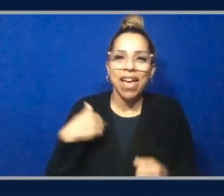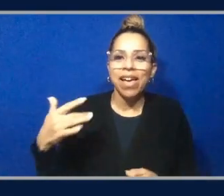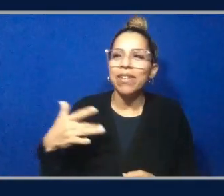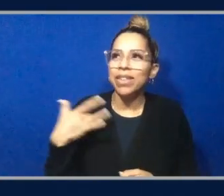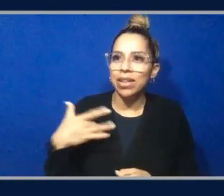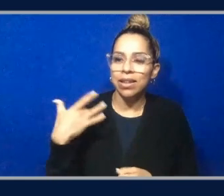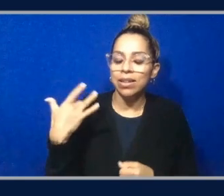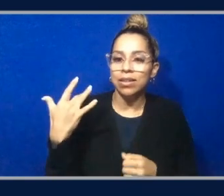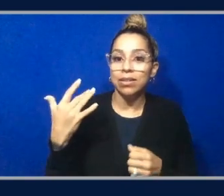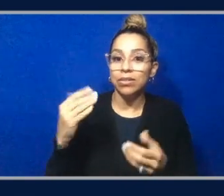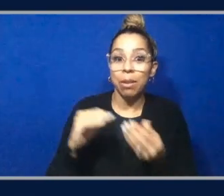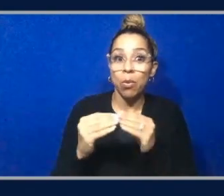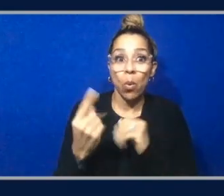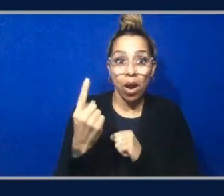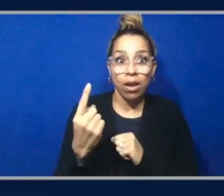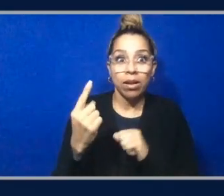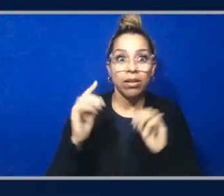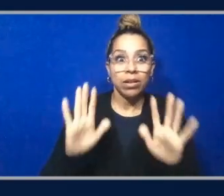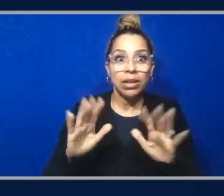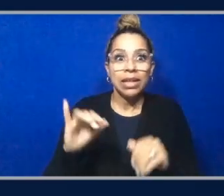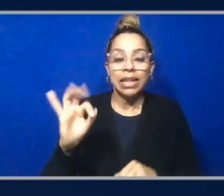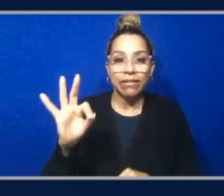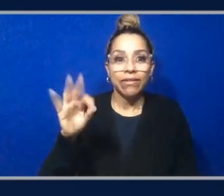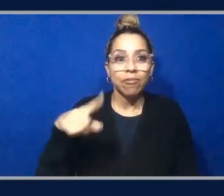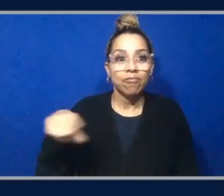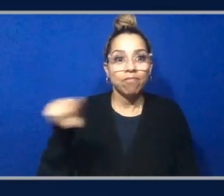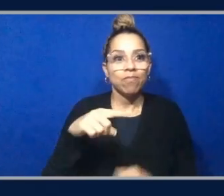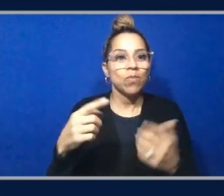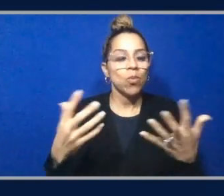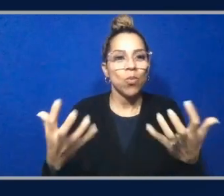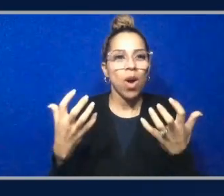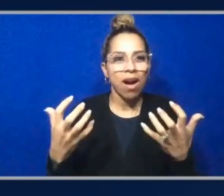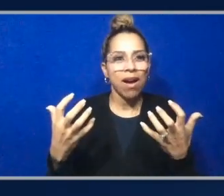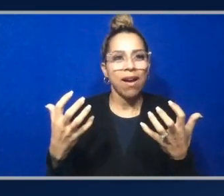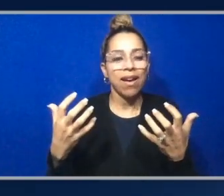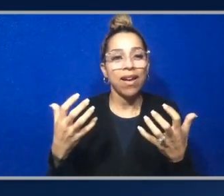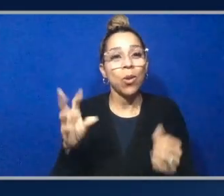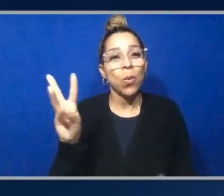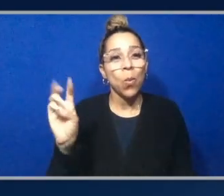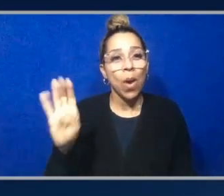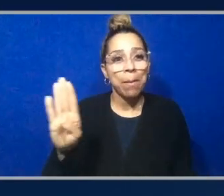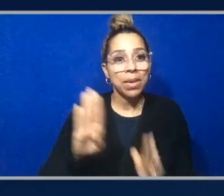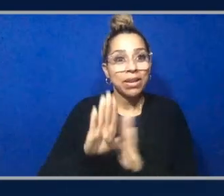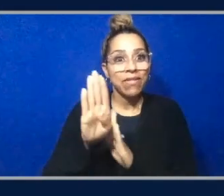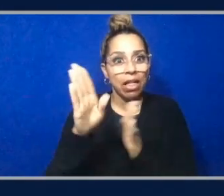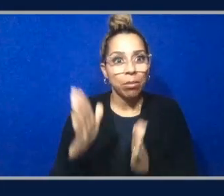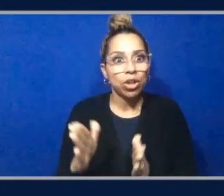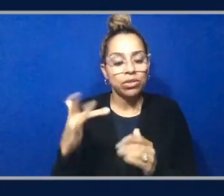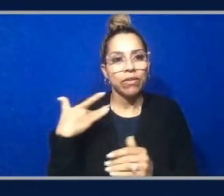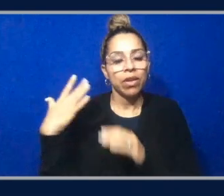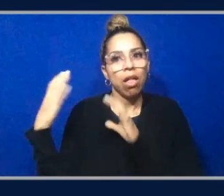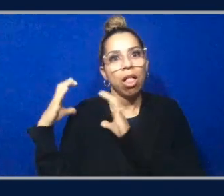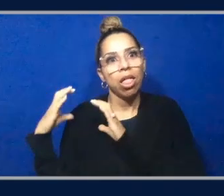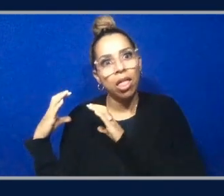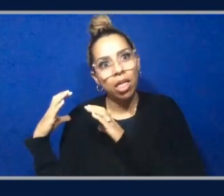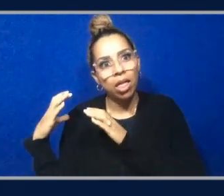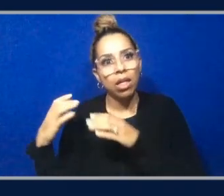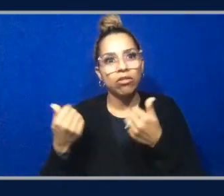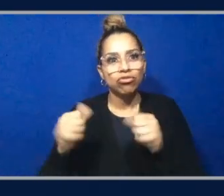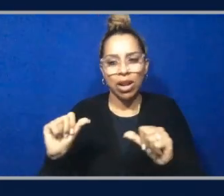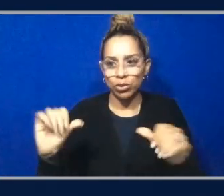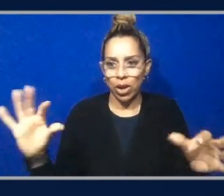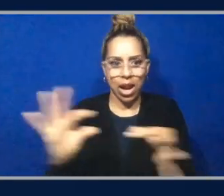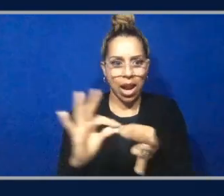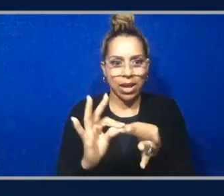to remove the burden from their web developers who are like struggling with connecting end users